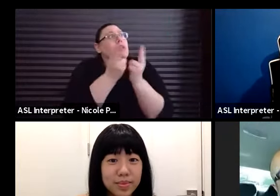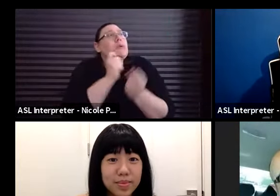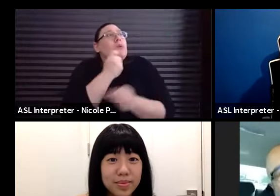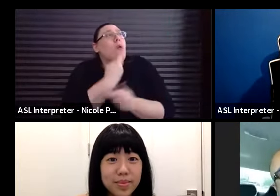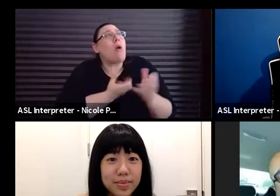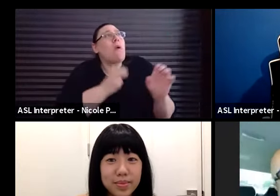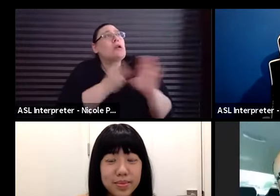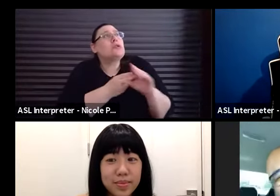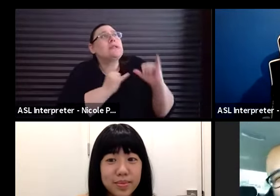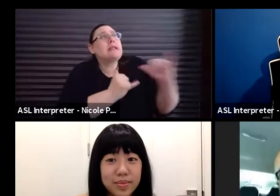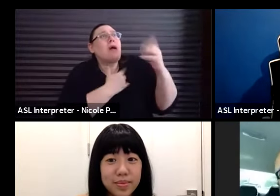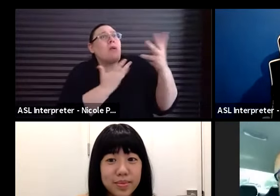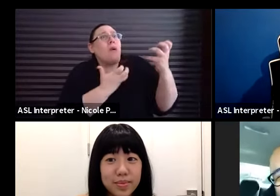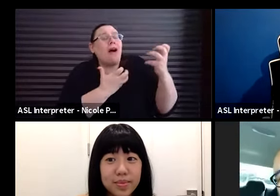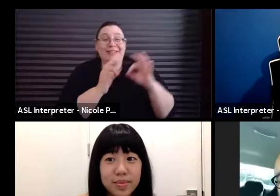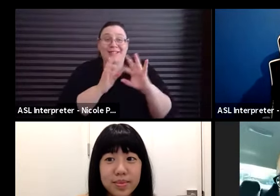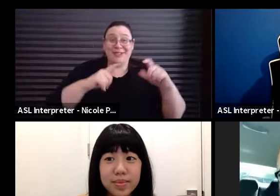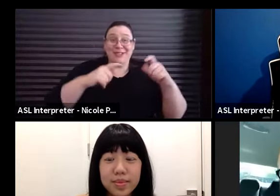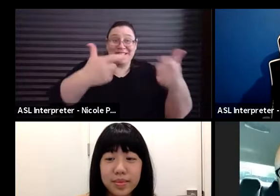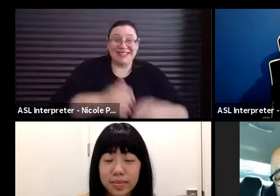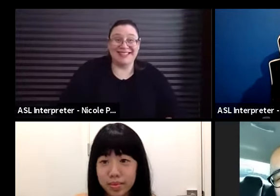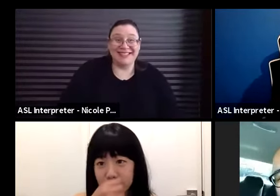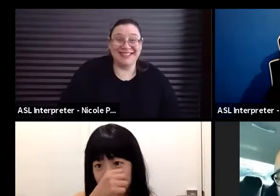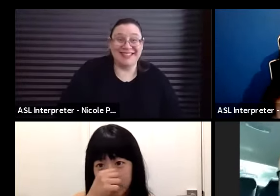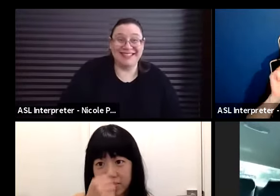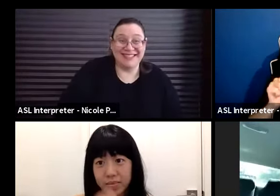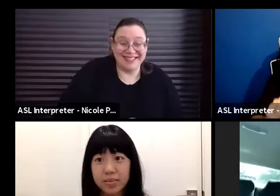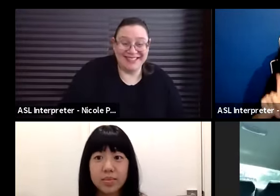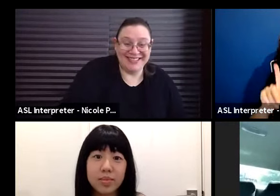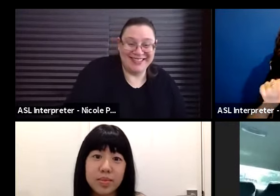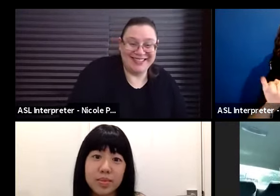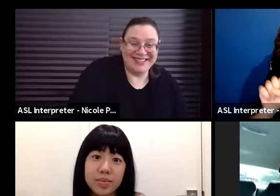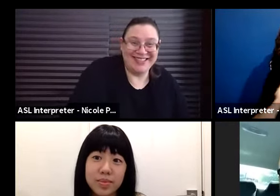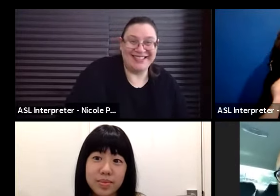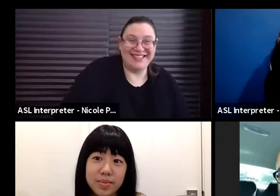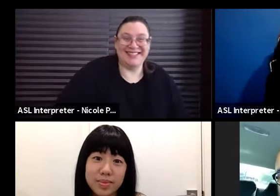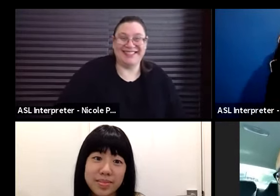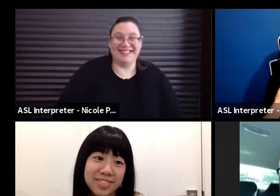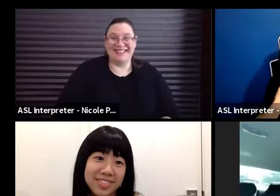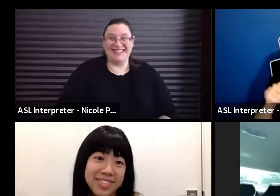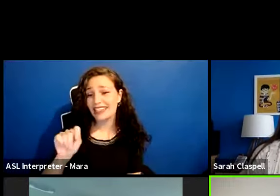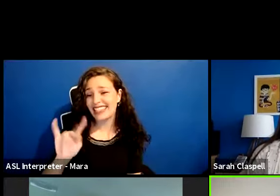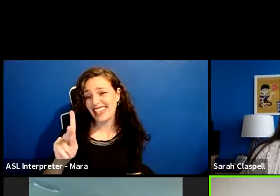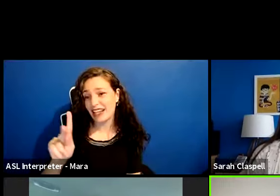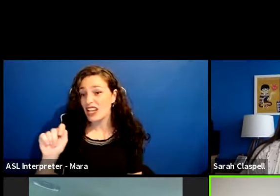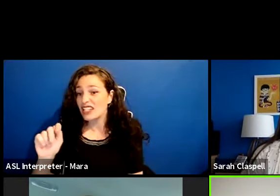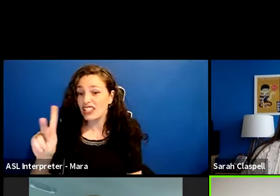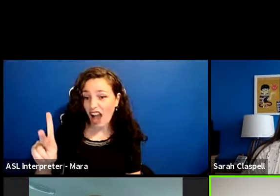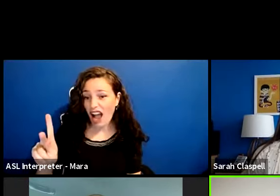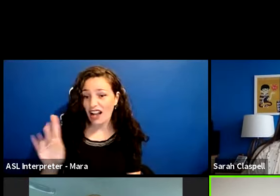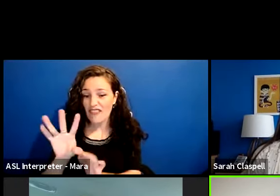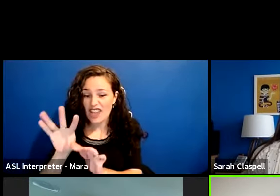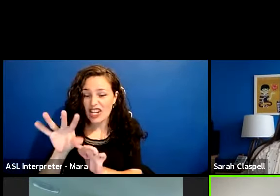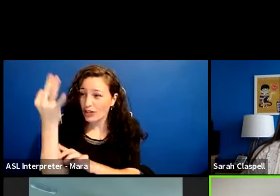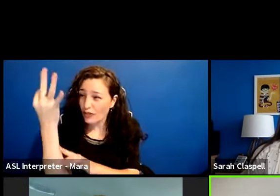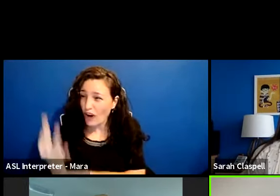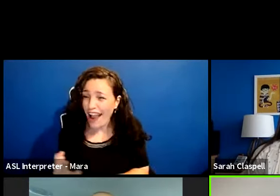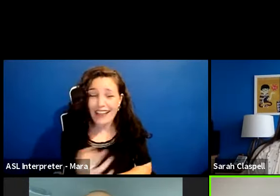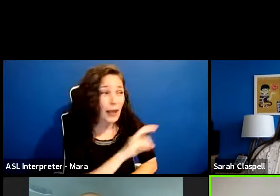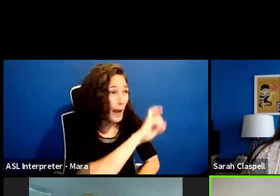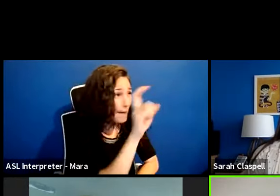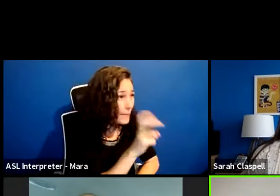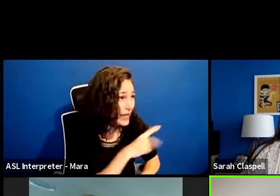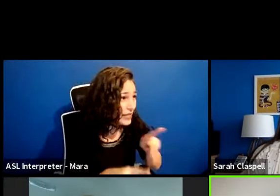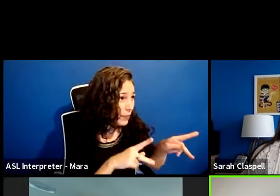be you. Definitely. We have Tik TOK videos every Friday pizza parties, every